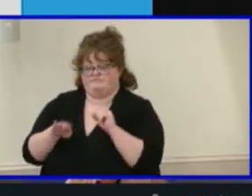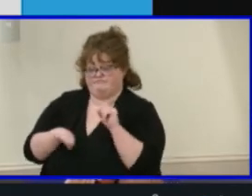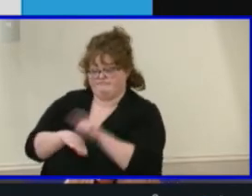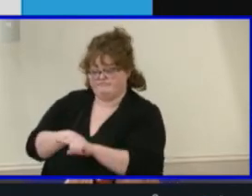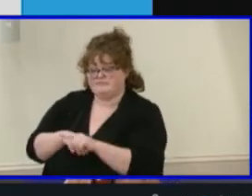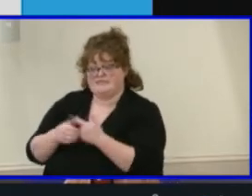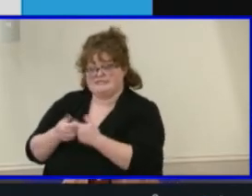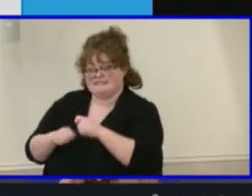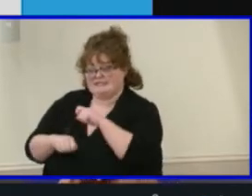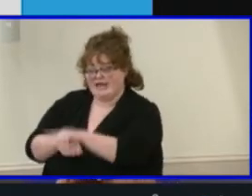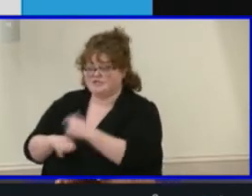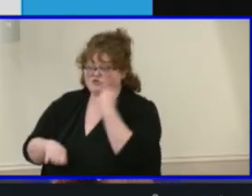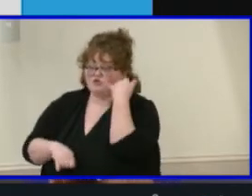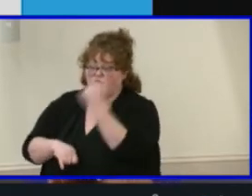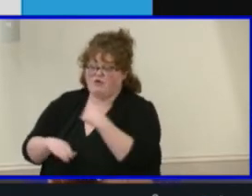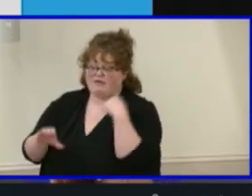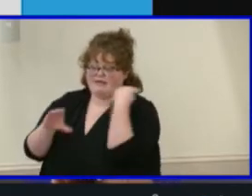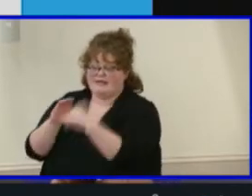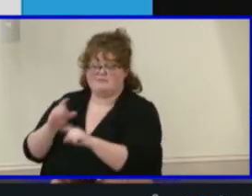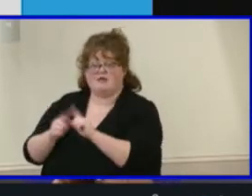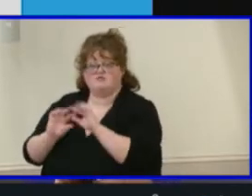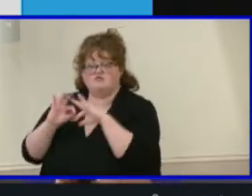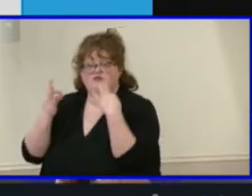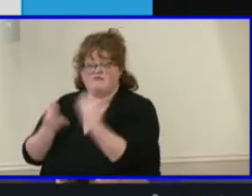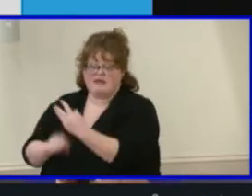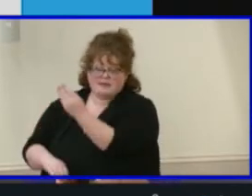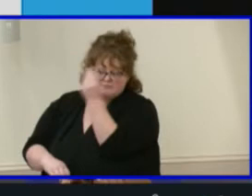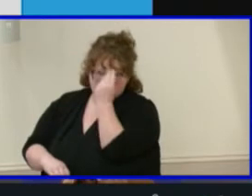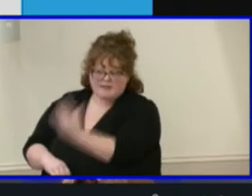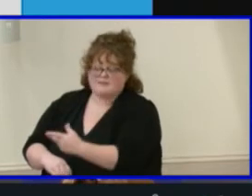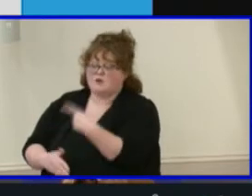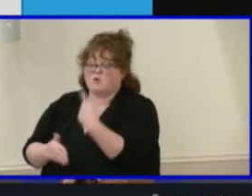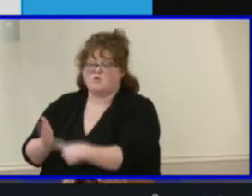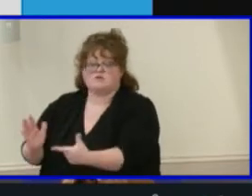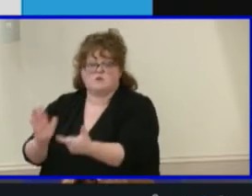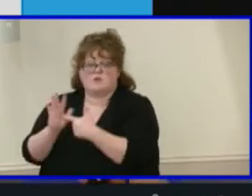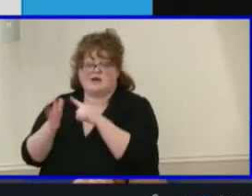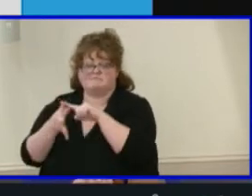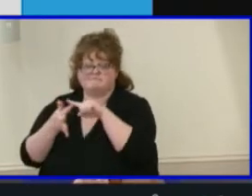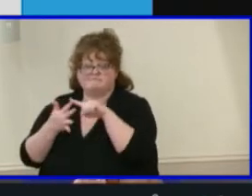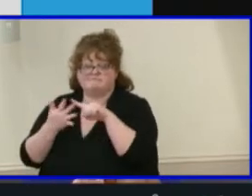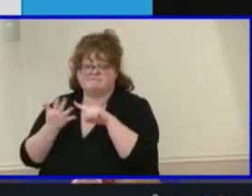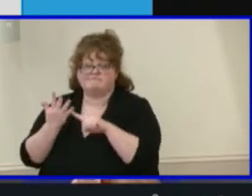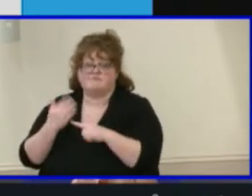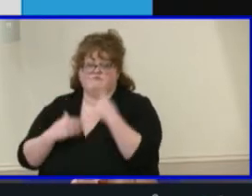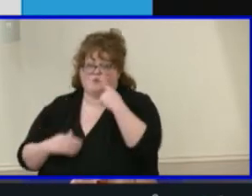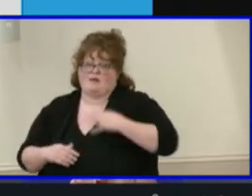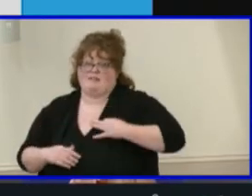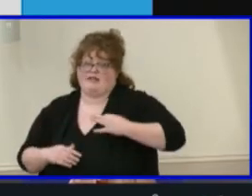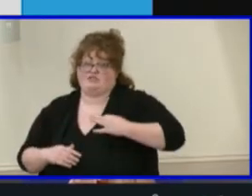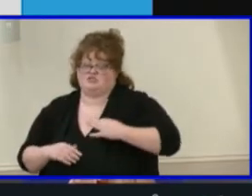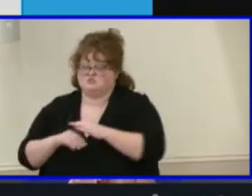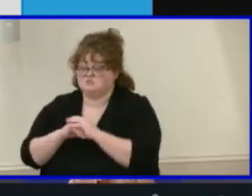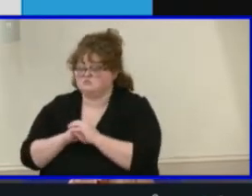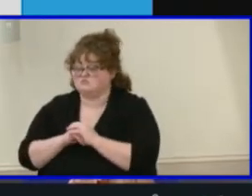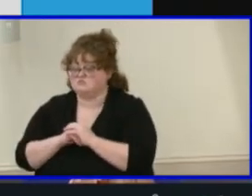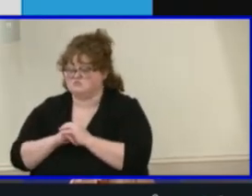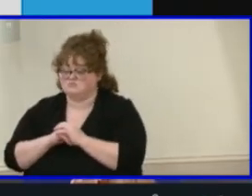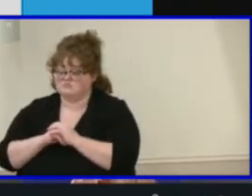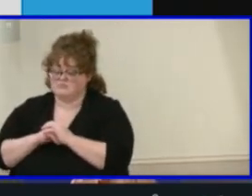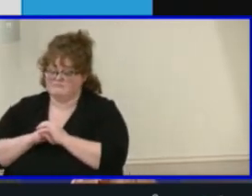call, and an email which includes all of the relevant documents needed for the process including a specialized